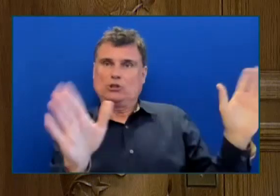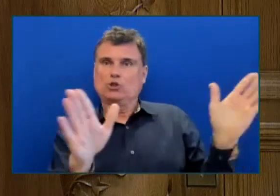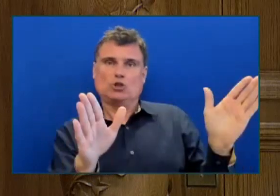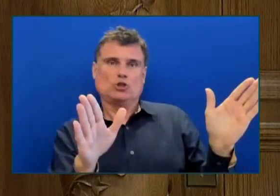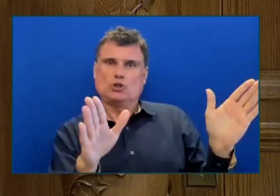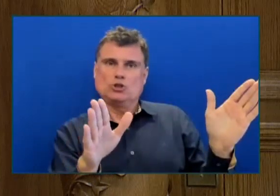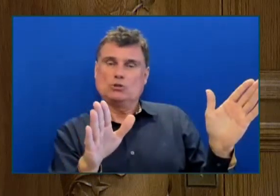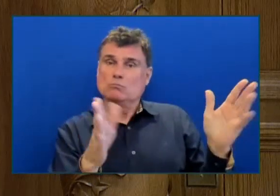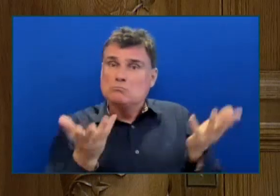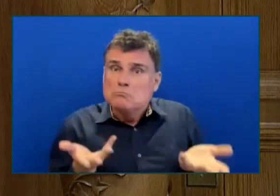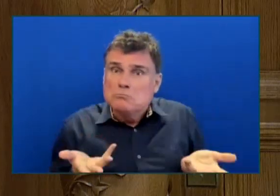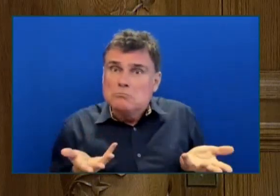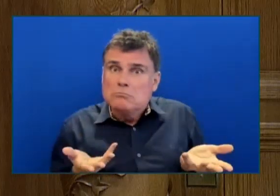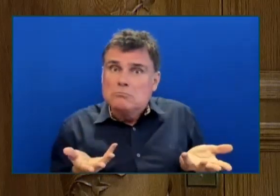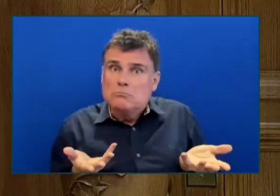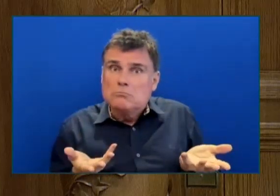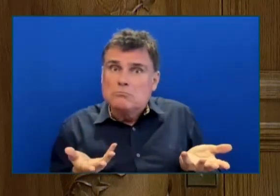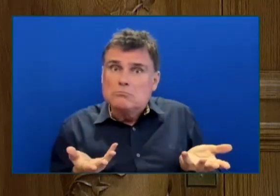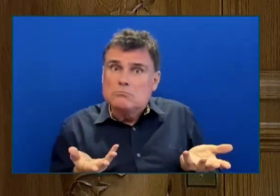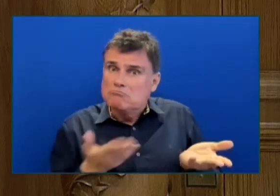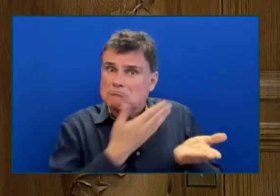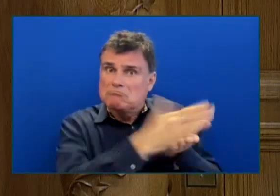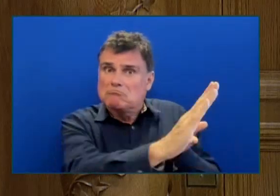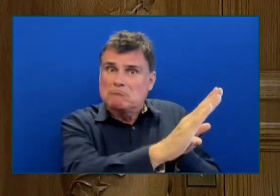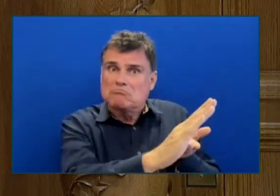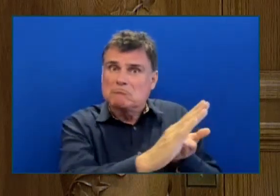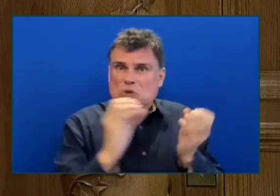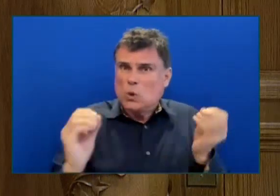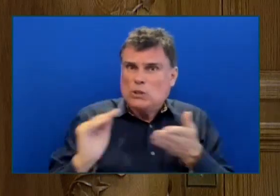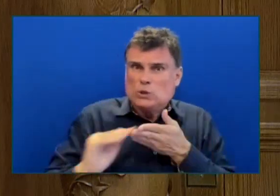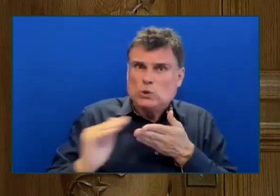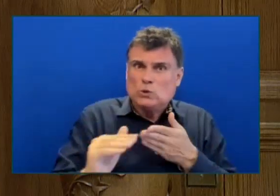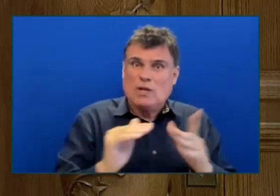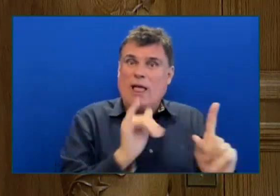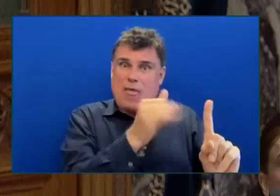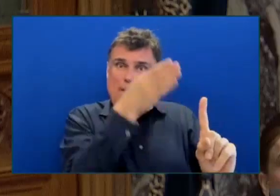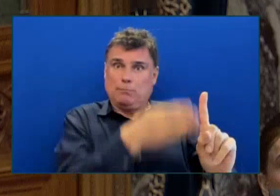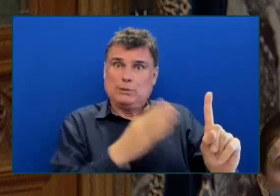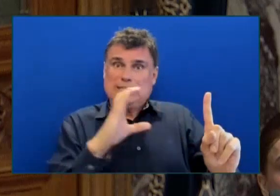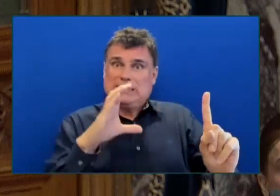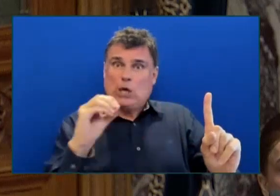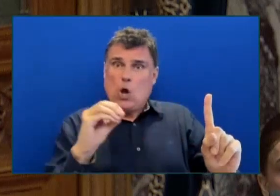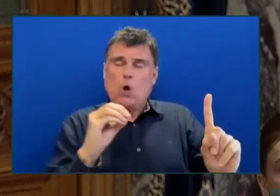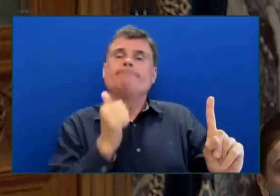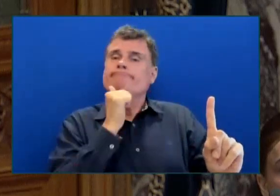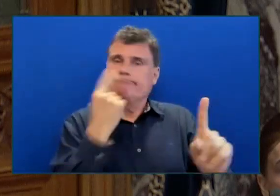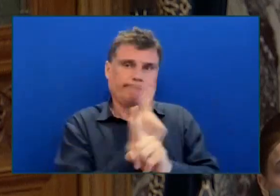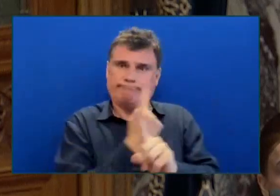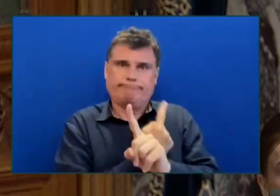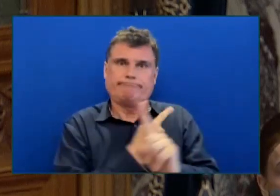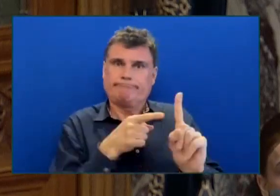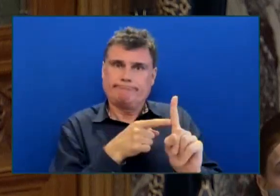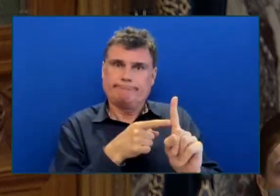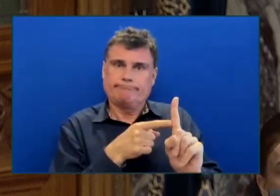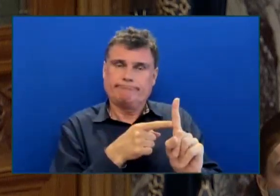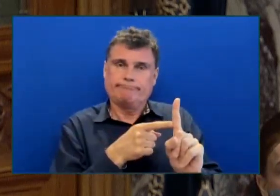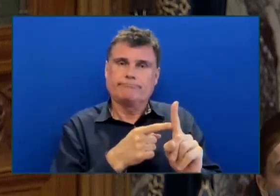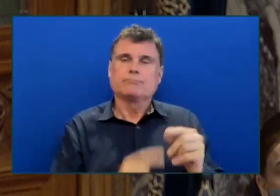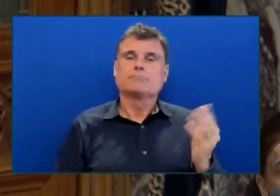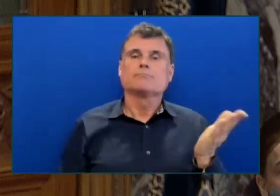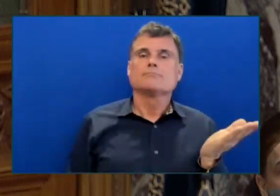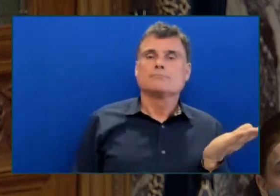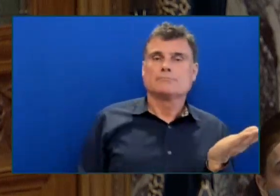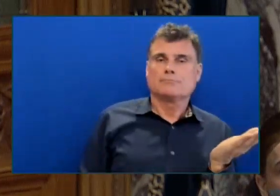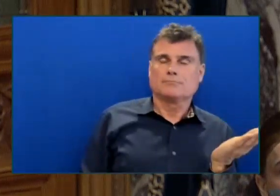Leader of the Third Party Thank you, hon. Speaker Today the government released the Ernst & Young Forensic Investigation into BC Housing The report